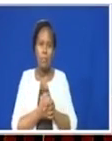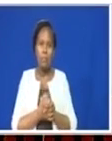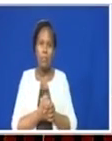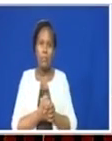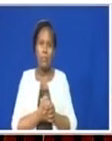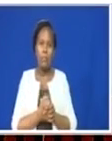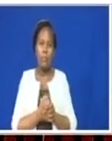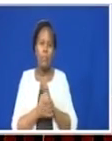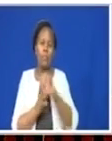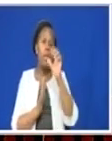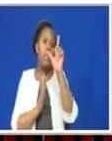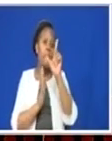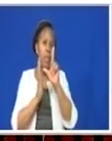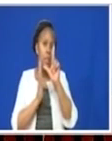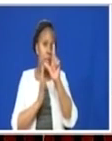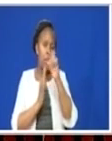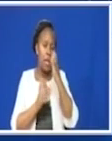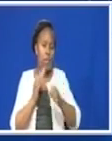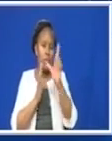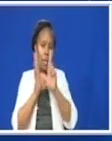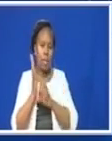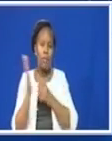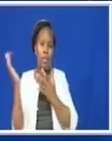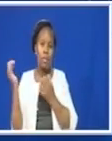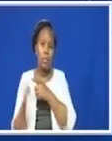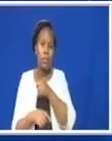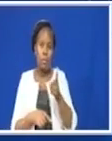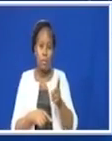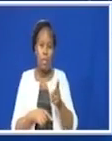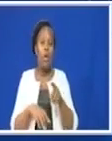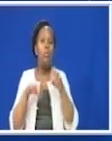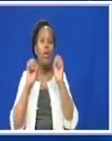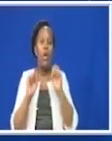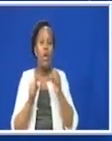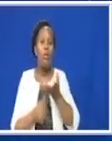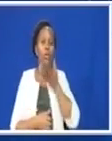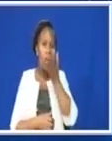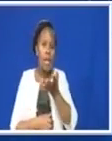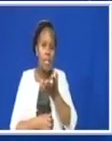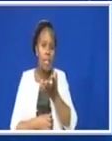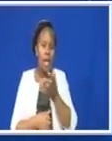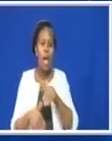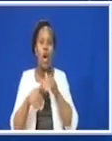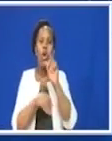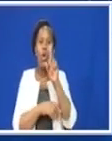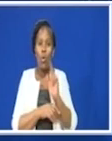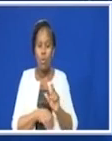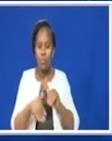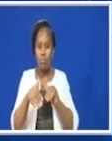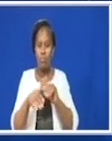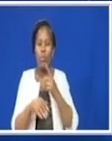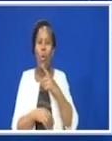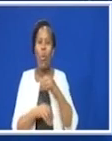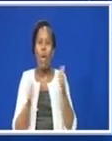By the end of the lesson, it is expected that you should be able to answer the following questions correctly.